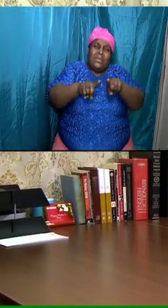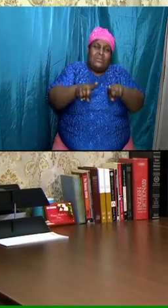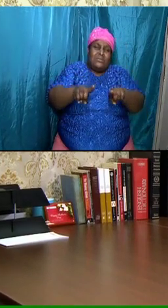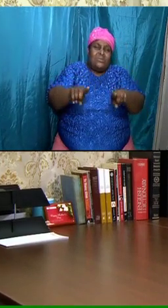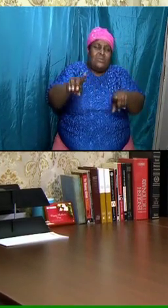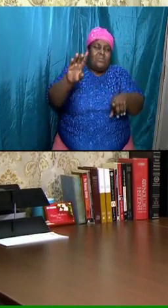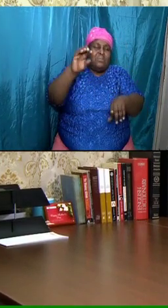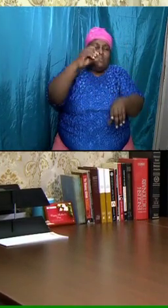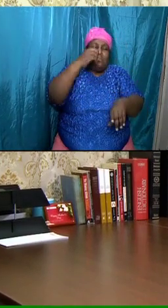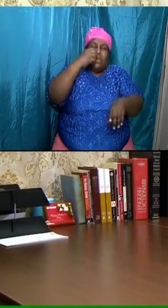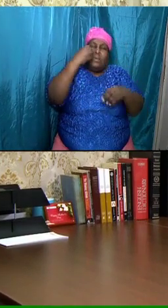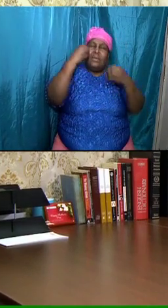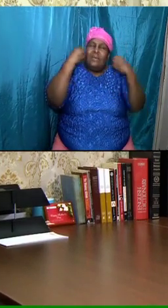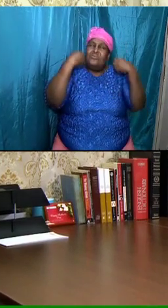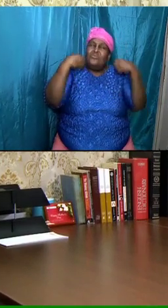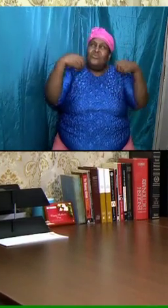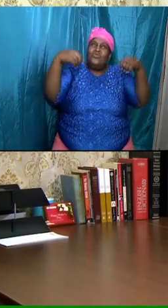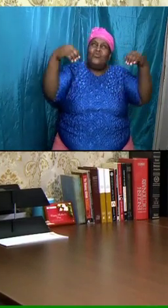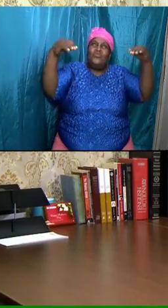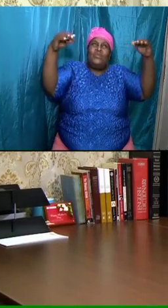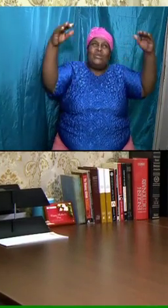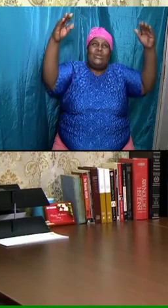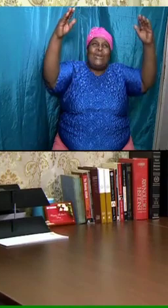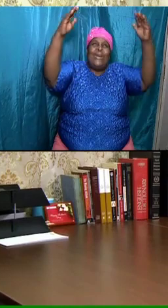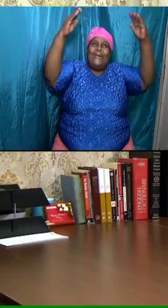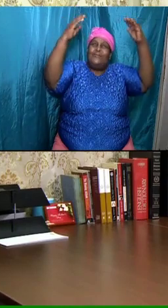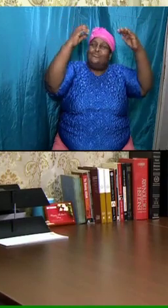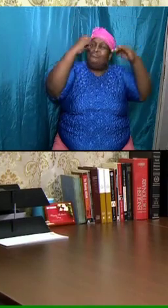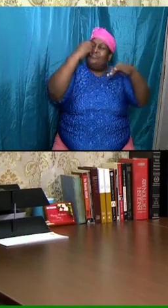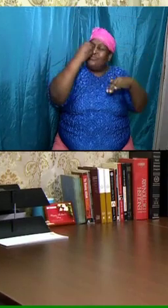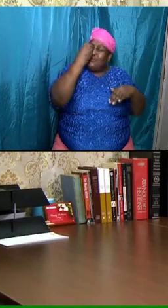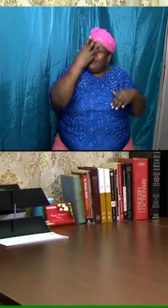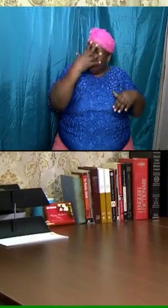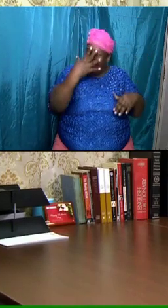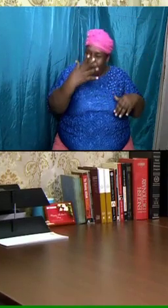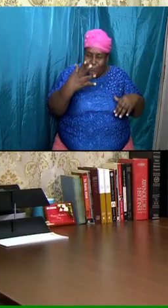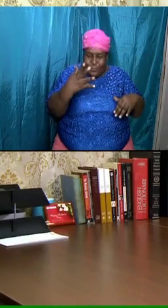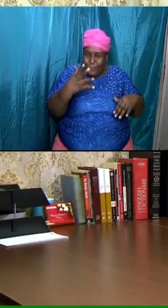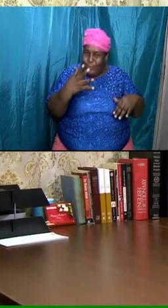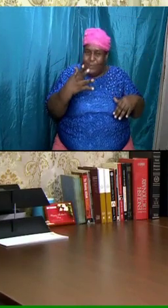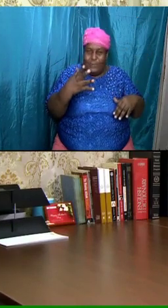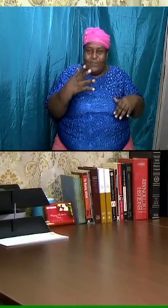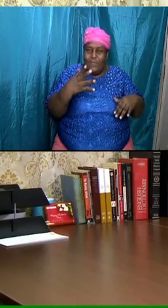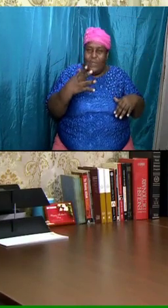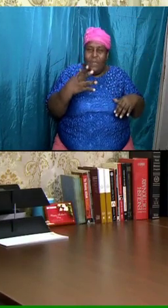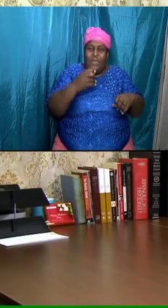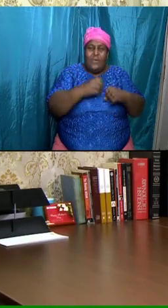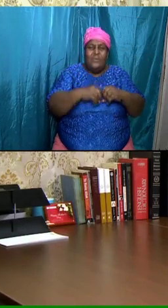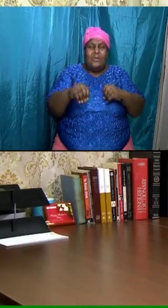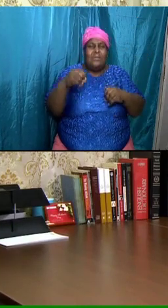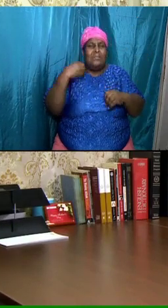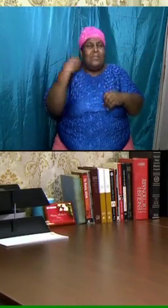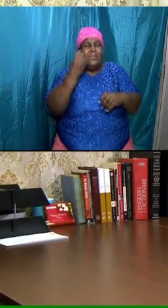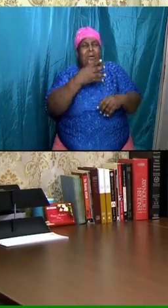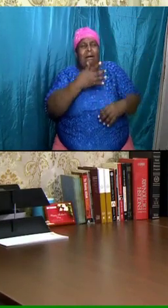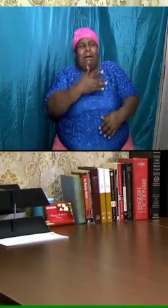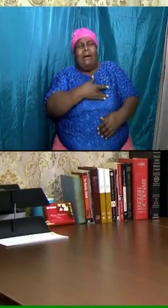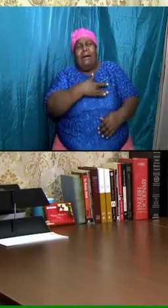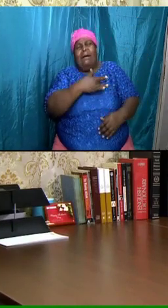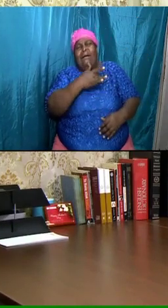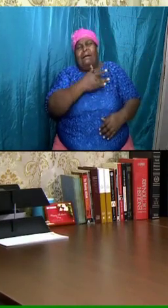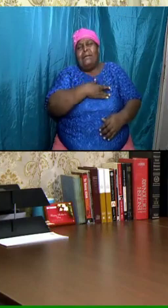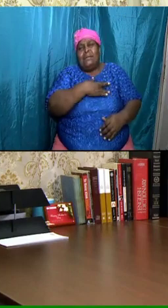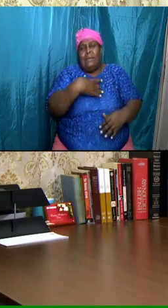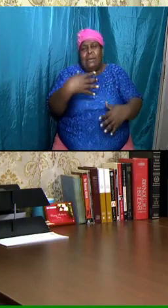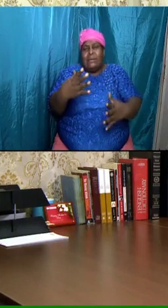beautiful it is what we have been waiting for it is what our hearts have been panting after and the day